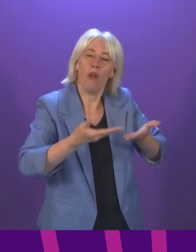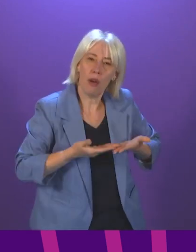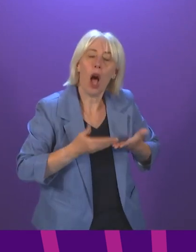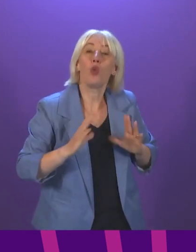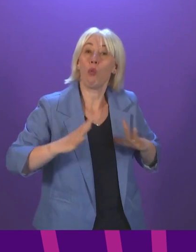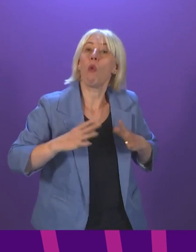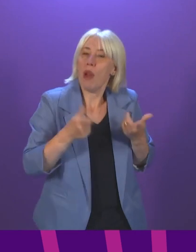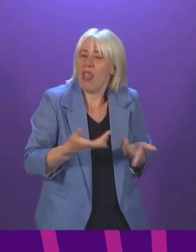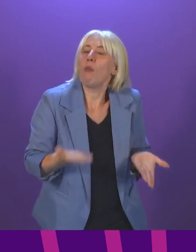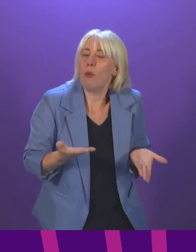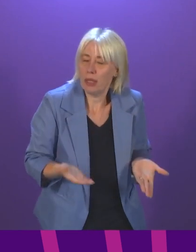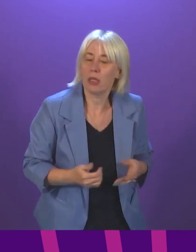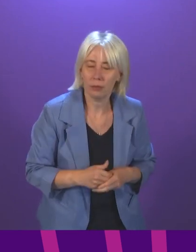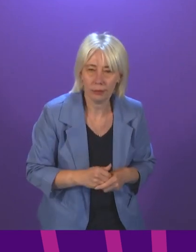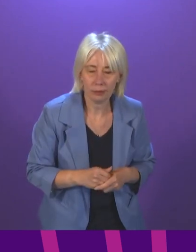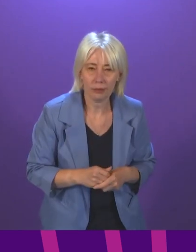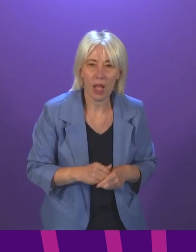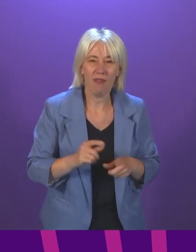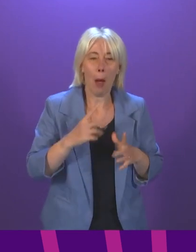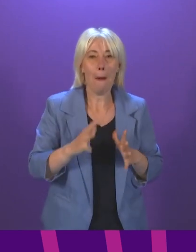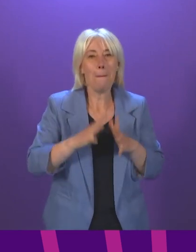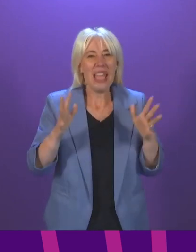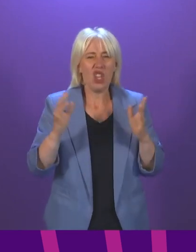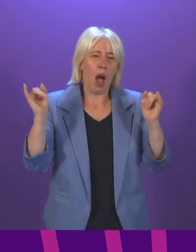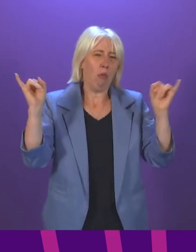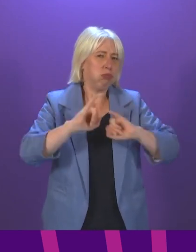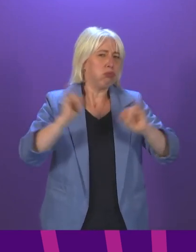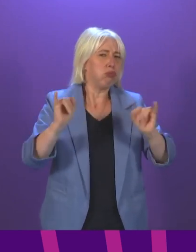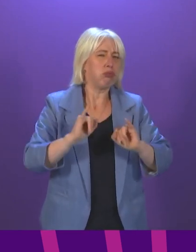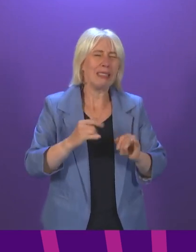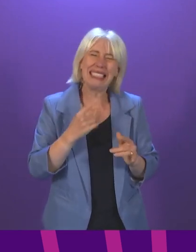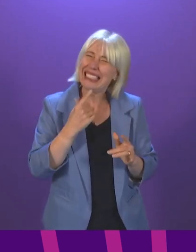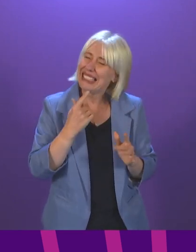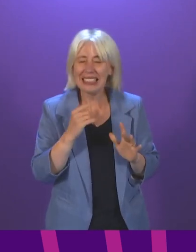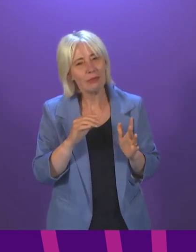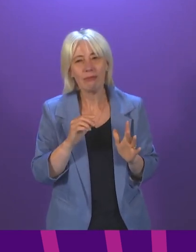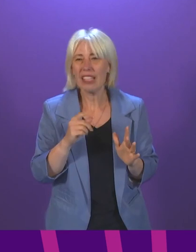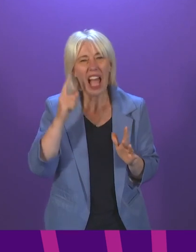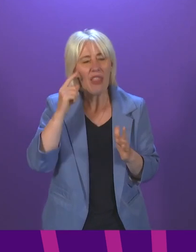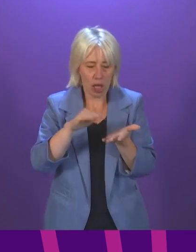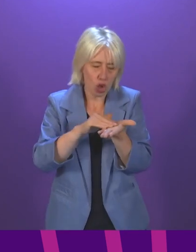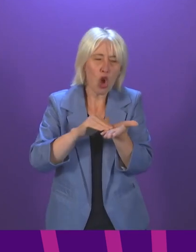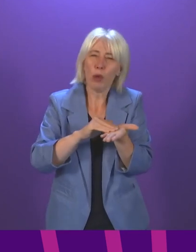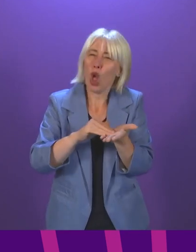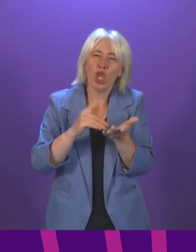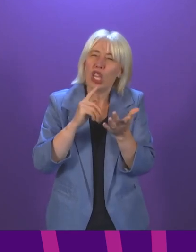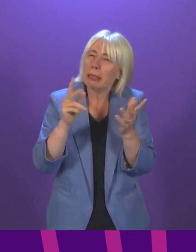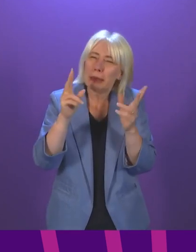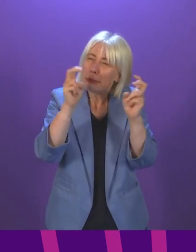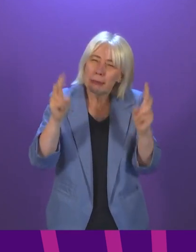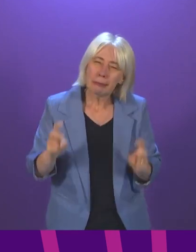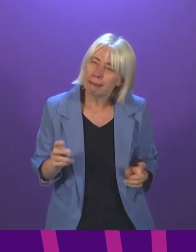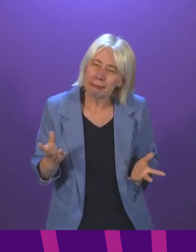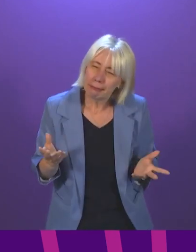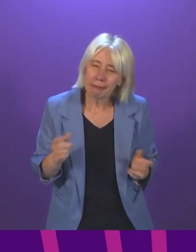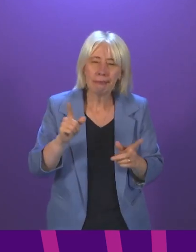now. On the issue of the call for a major incident, as I said to Douglas Ross, again, we are getting a bit lost in terminology here. The ambulance